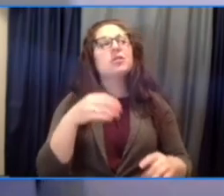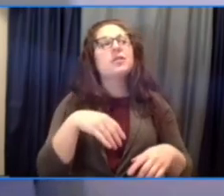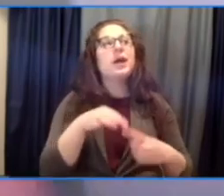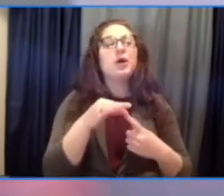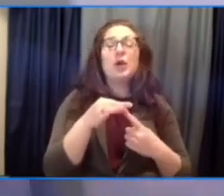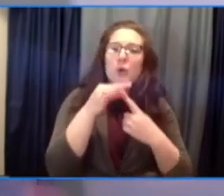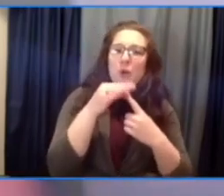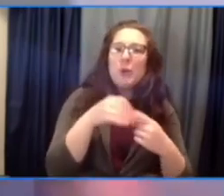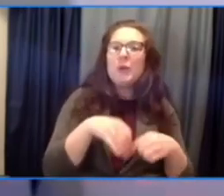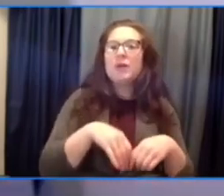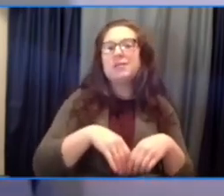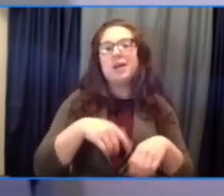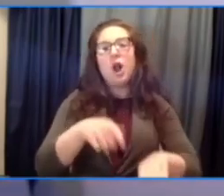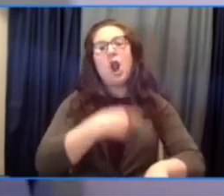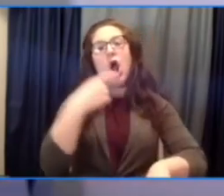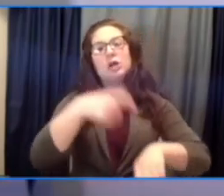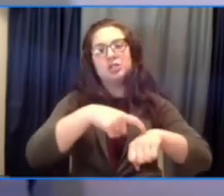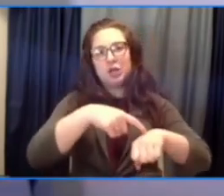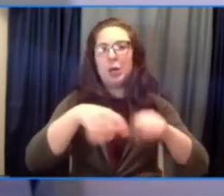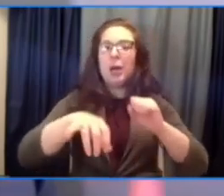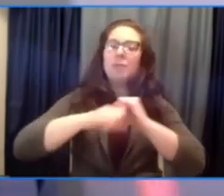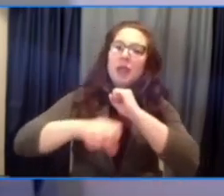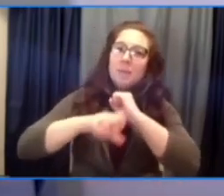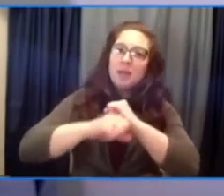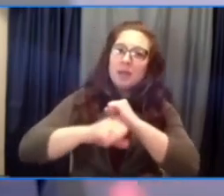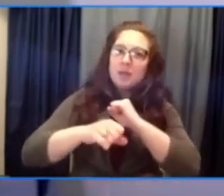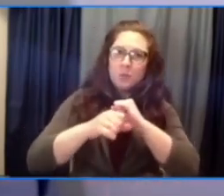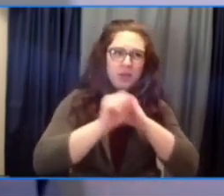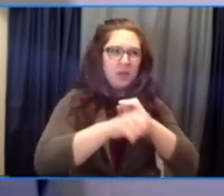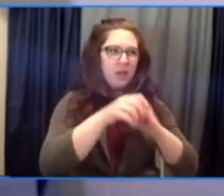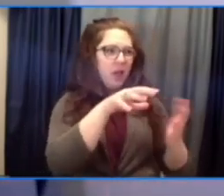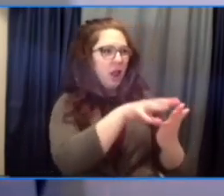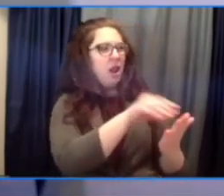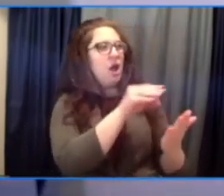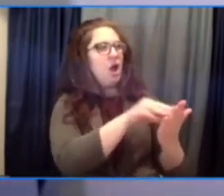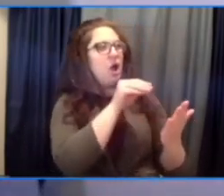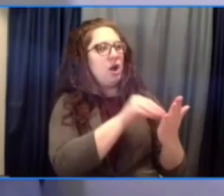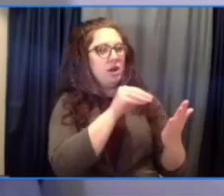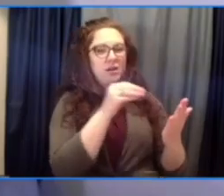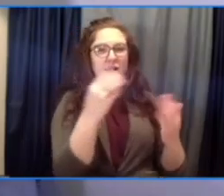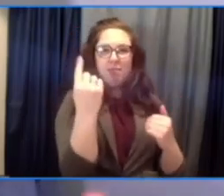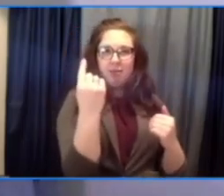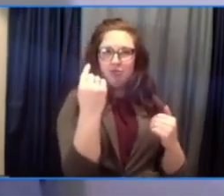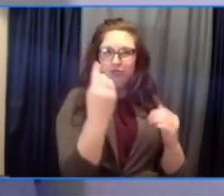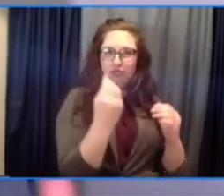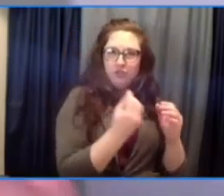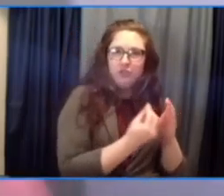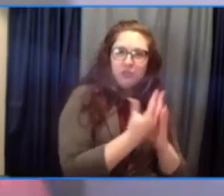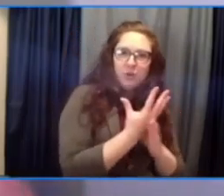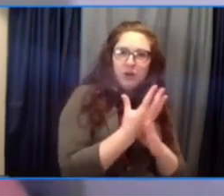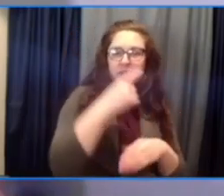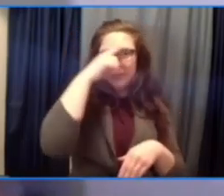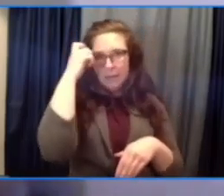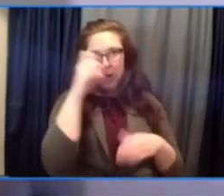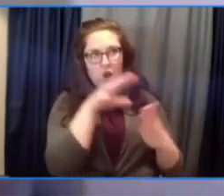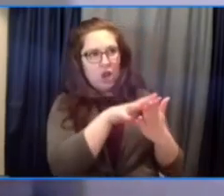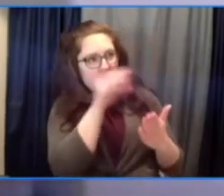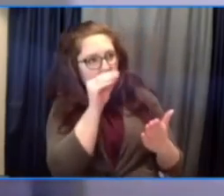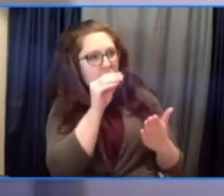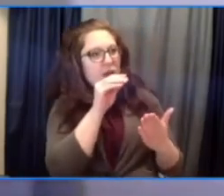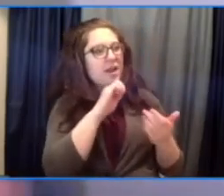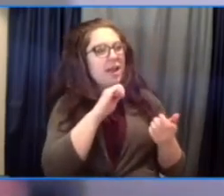early. We were able to learn from those adaptations in the spring and summer of 2020, which allowed us to help inform